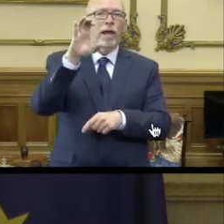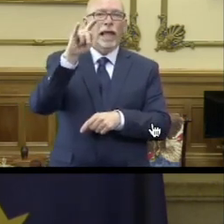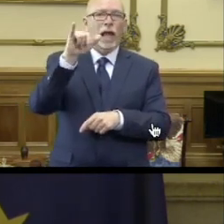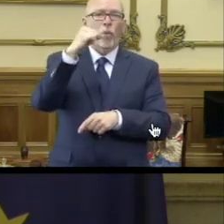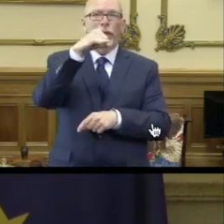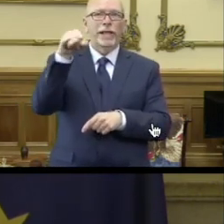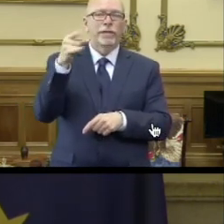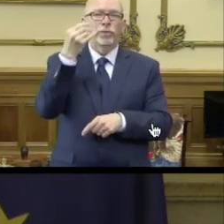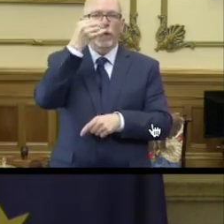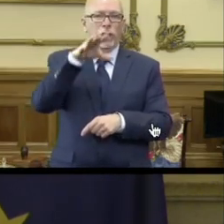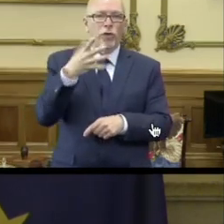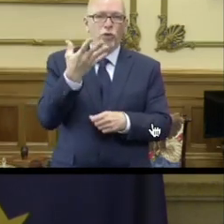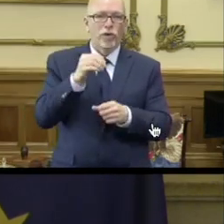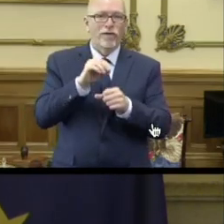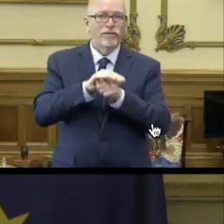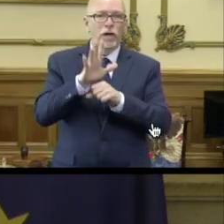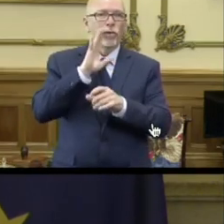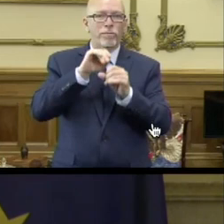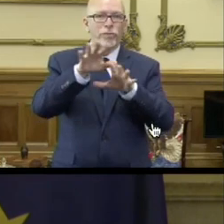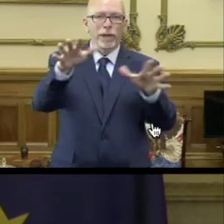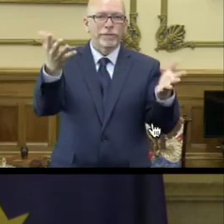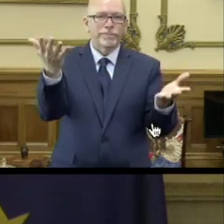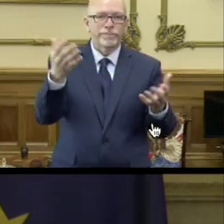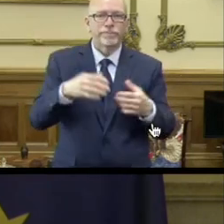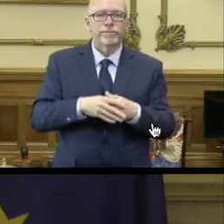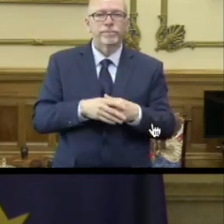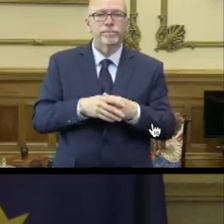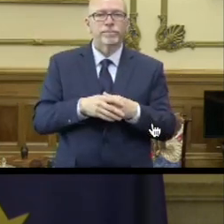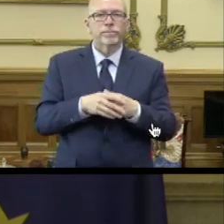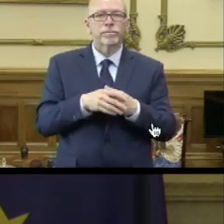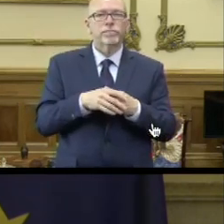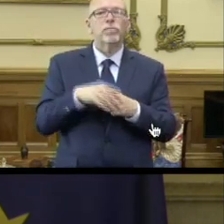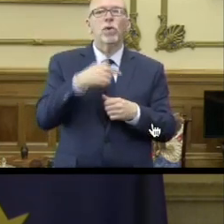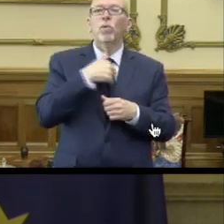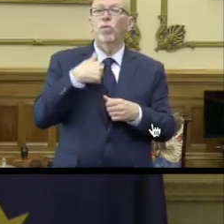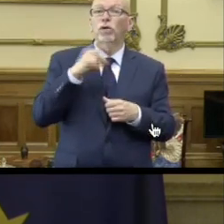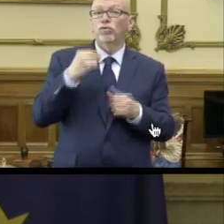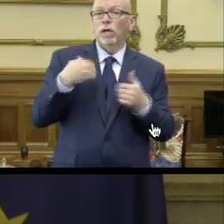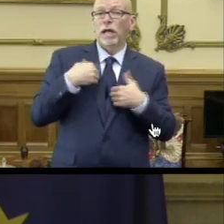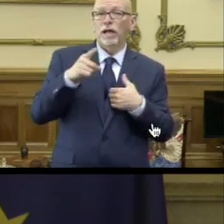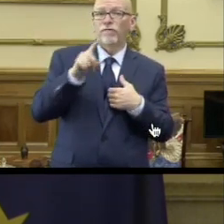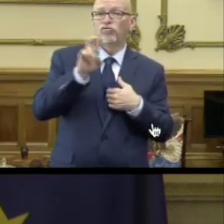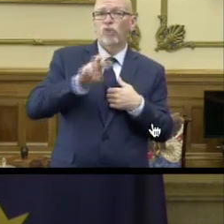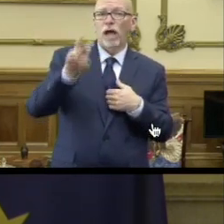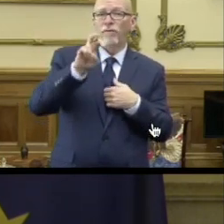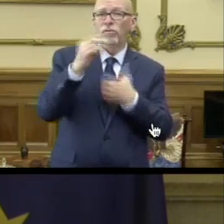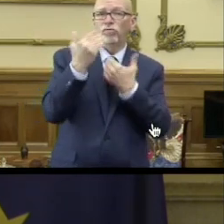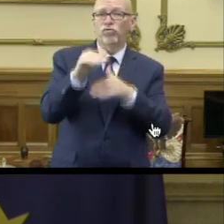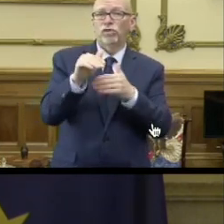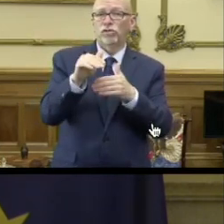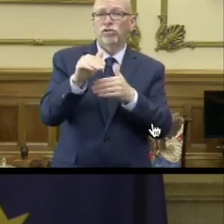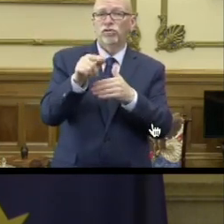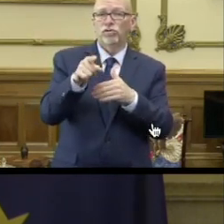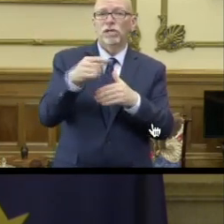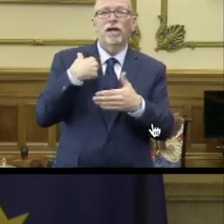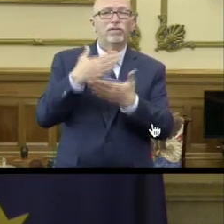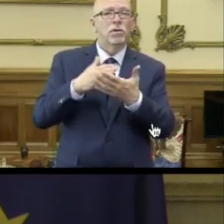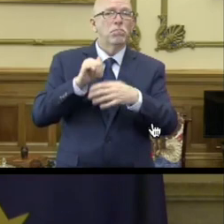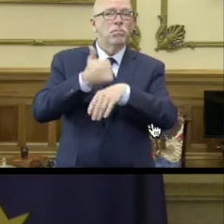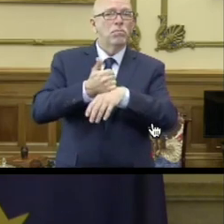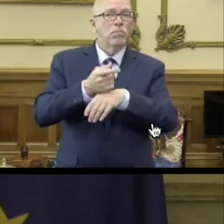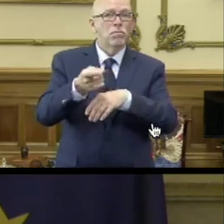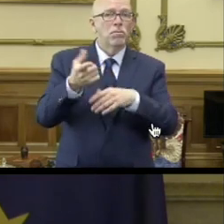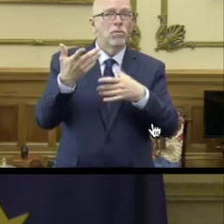terms of spread. We do have some travel restrictions, had some in place,